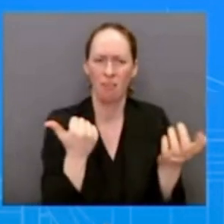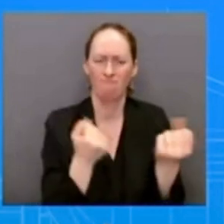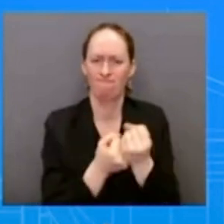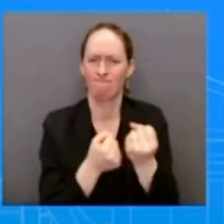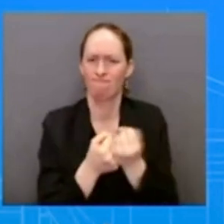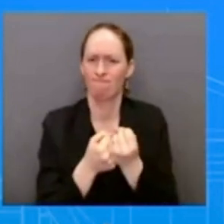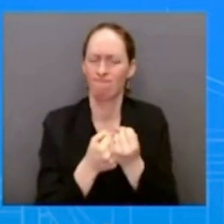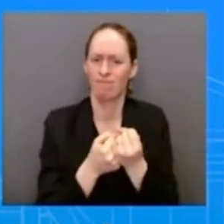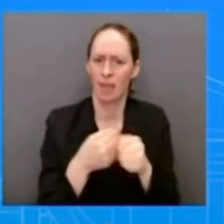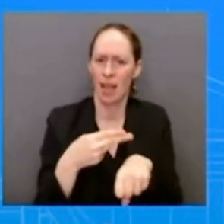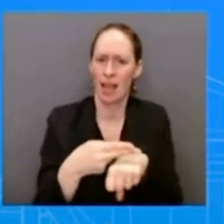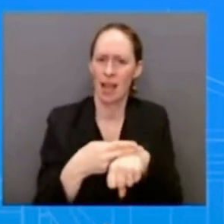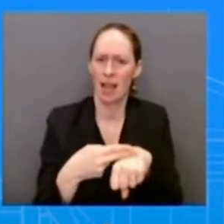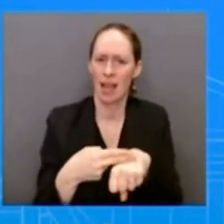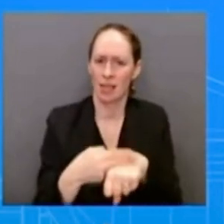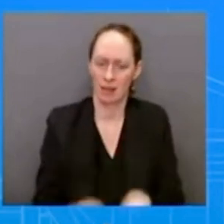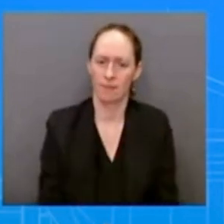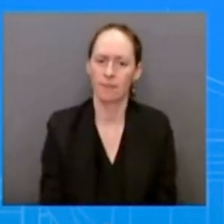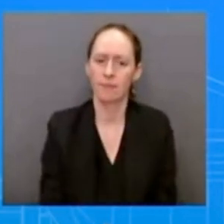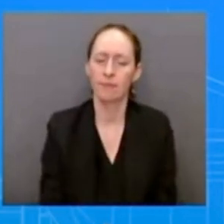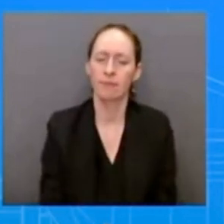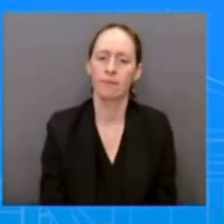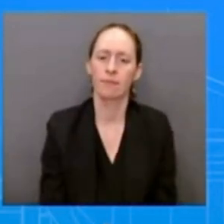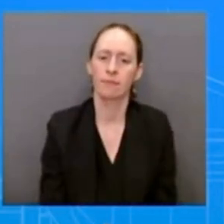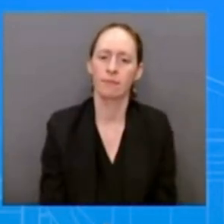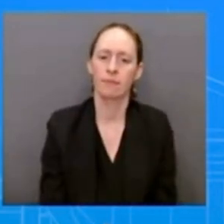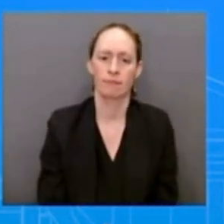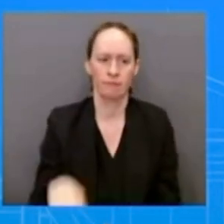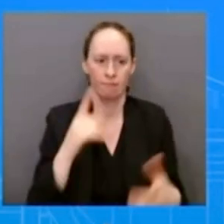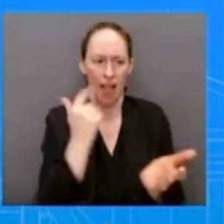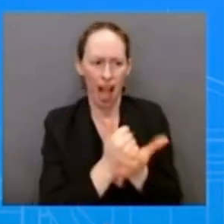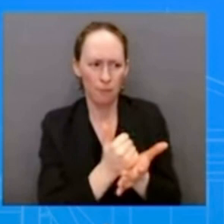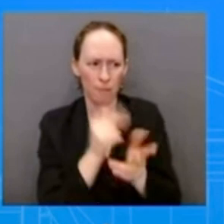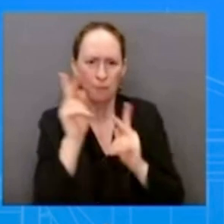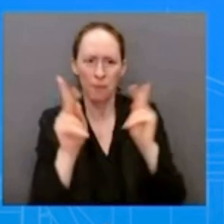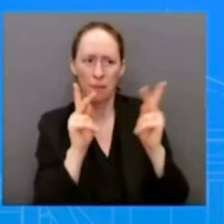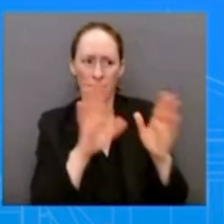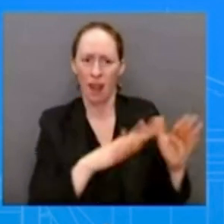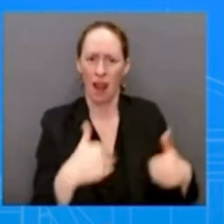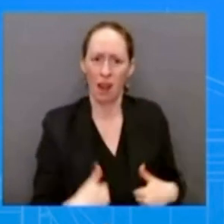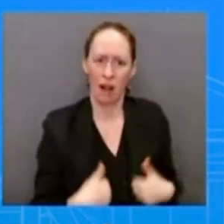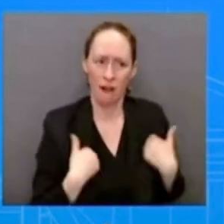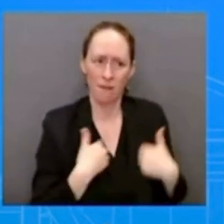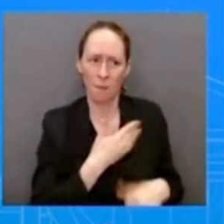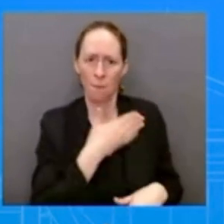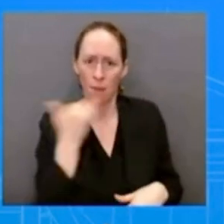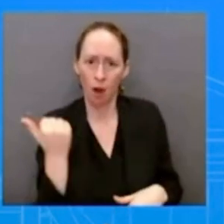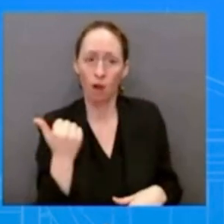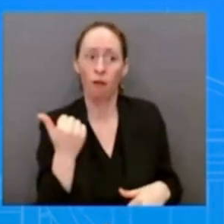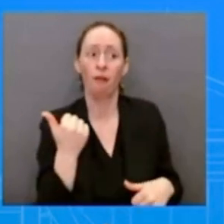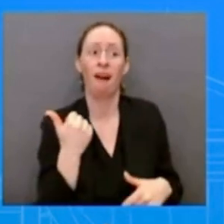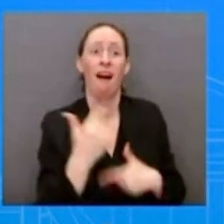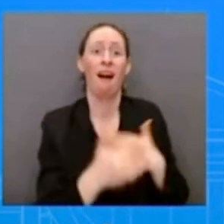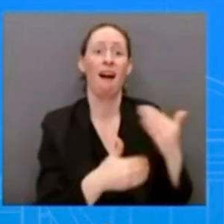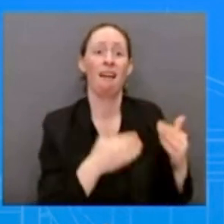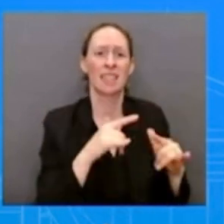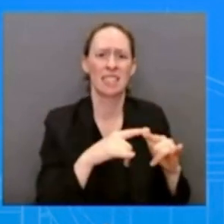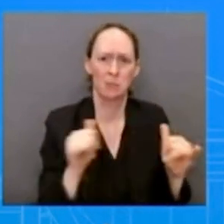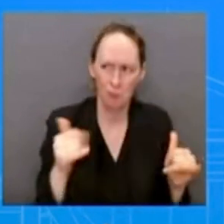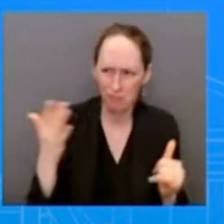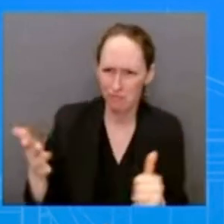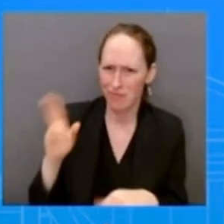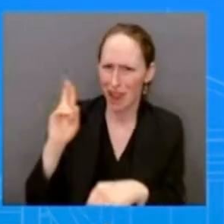the people of haiti uh and haitian national security forces um and as for